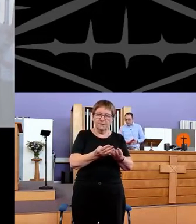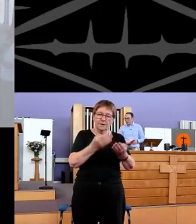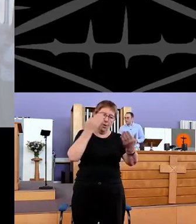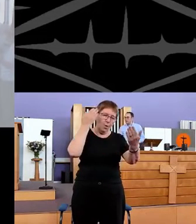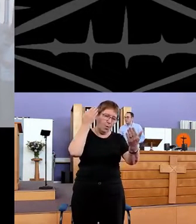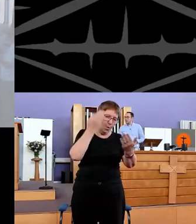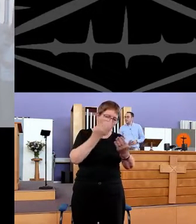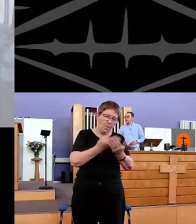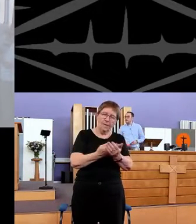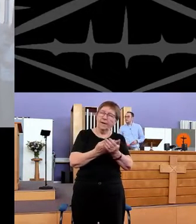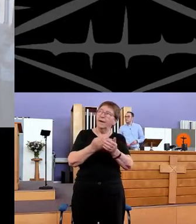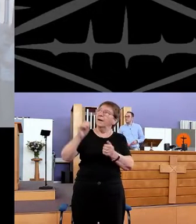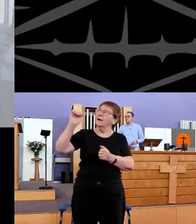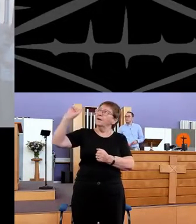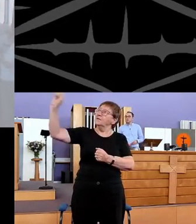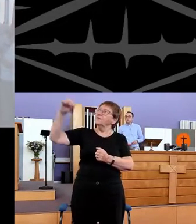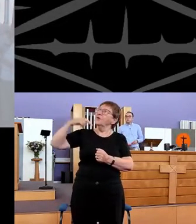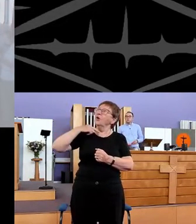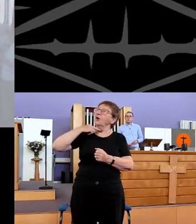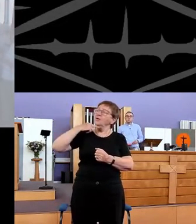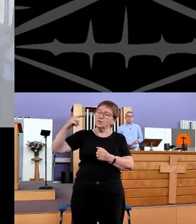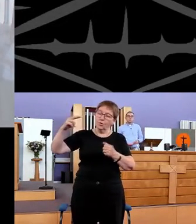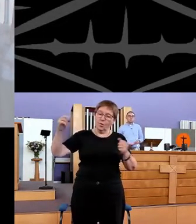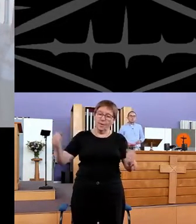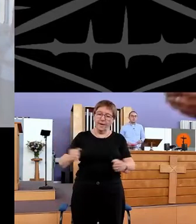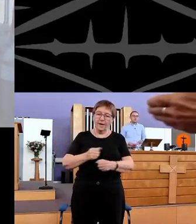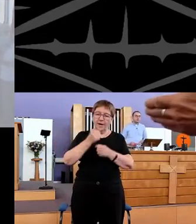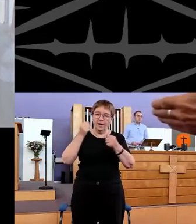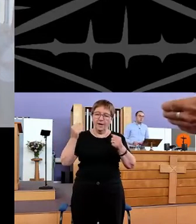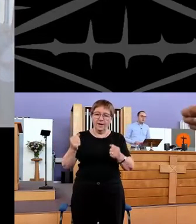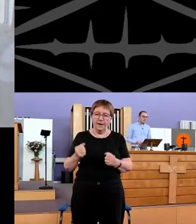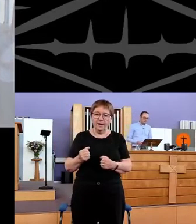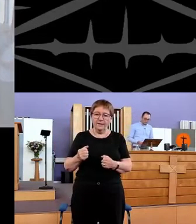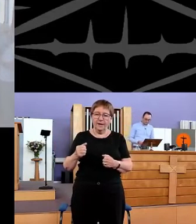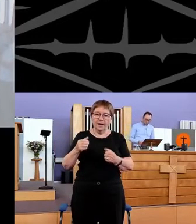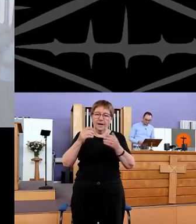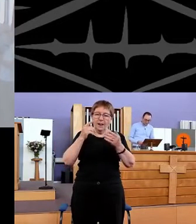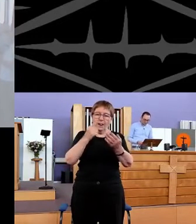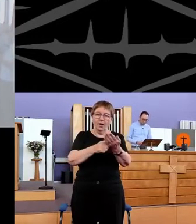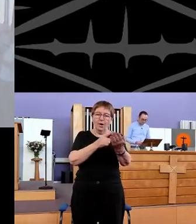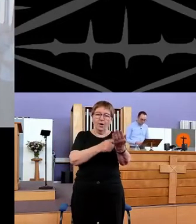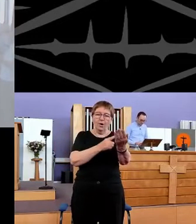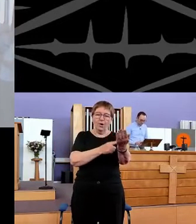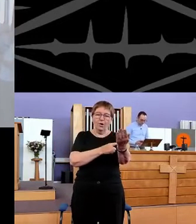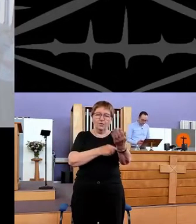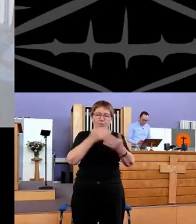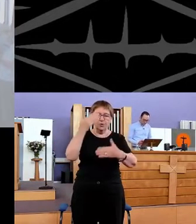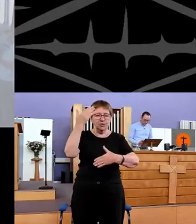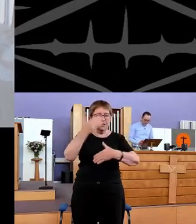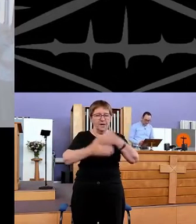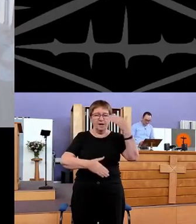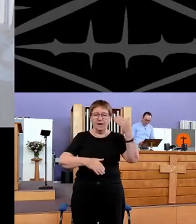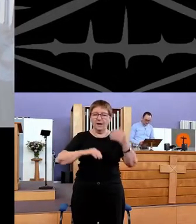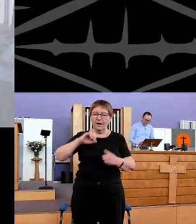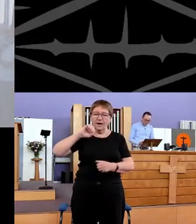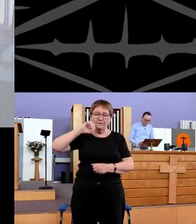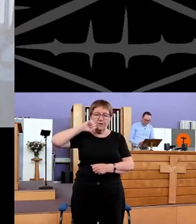enticing, eyes obeyed. Lost the